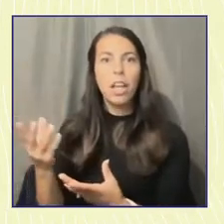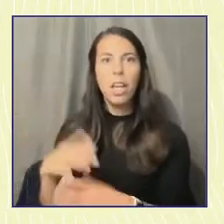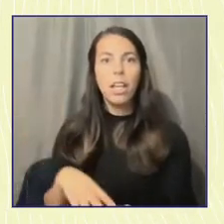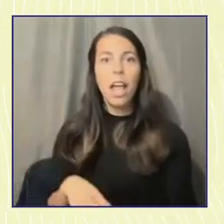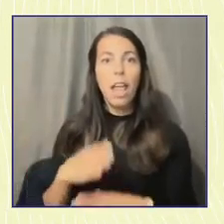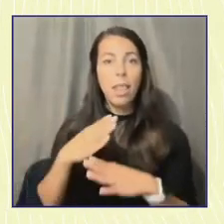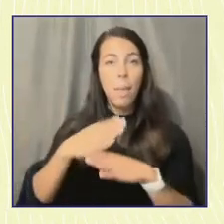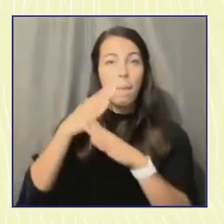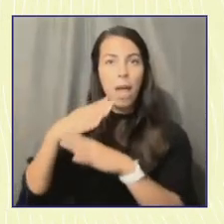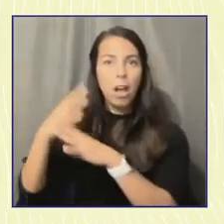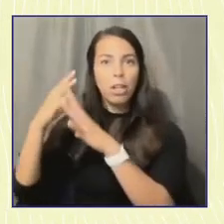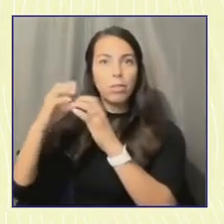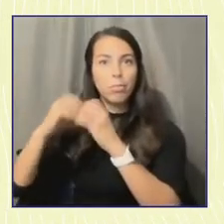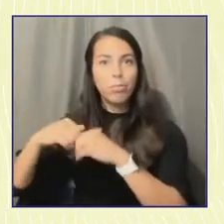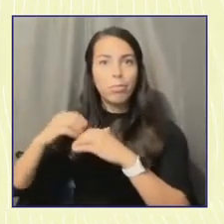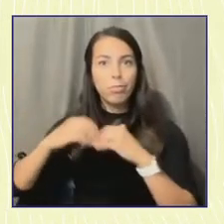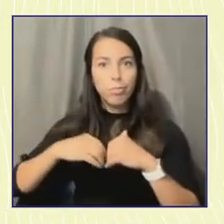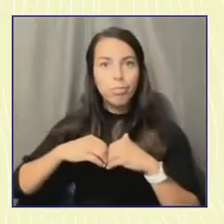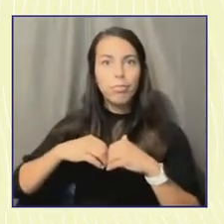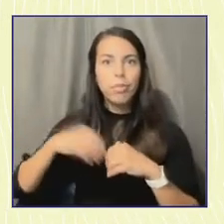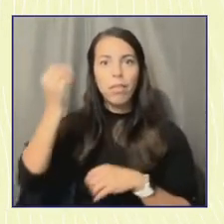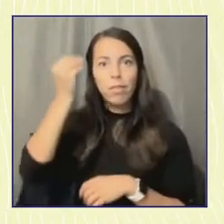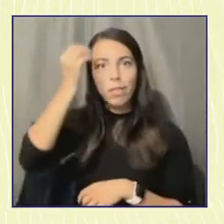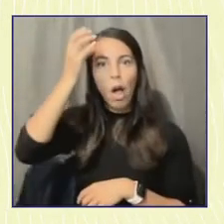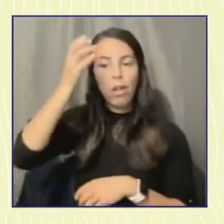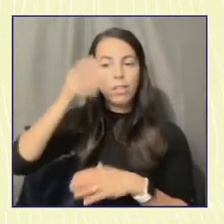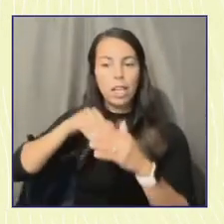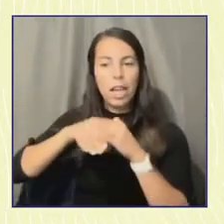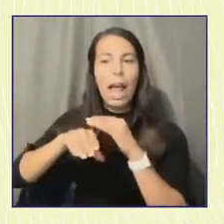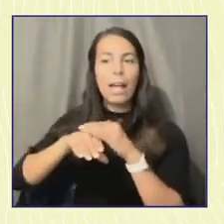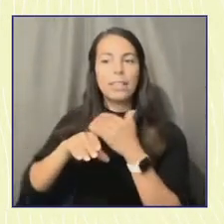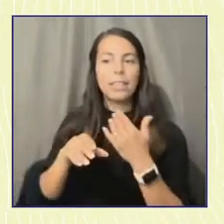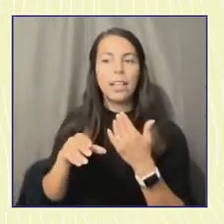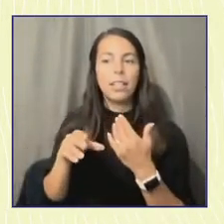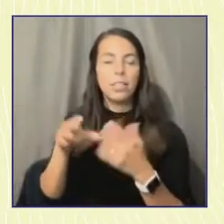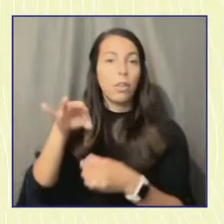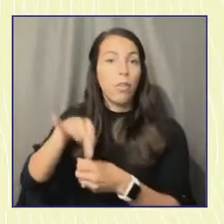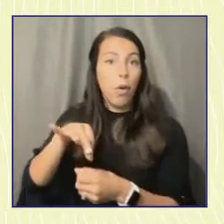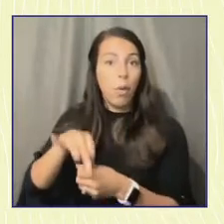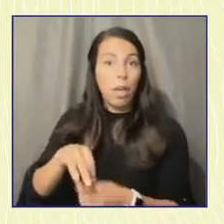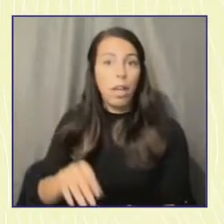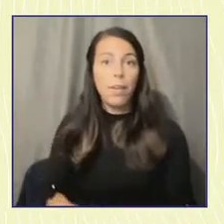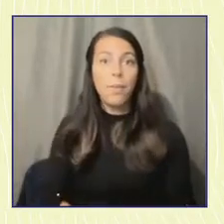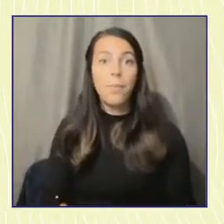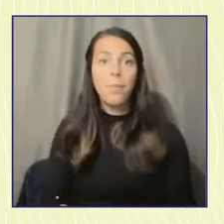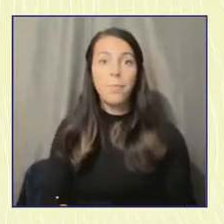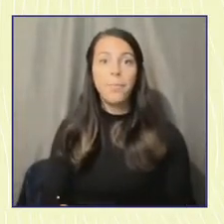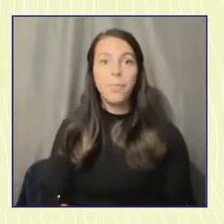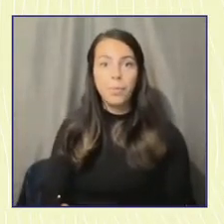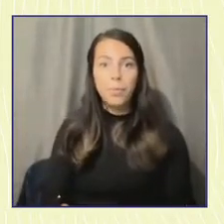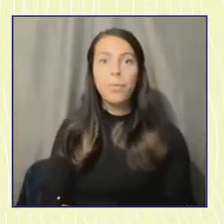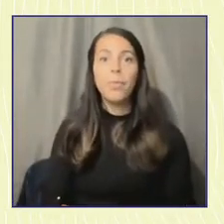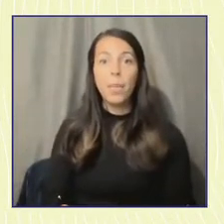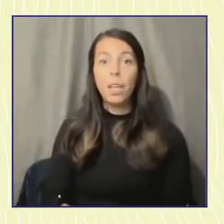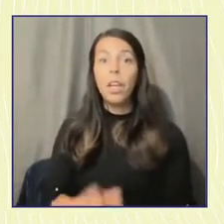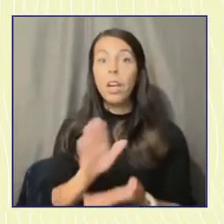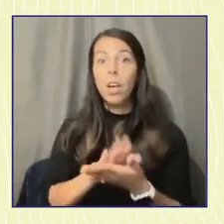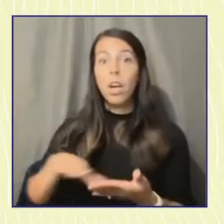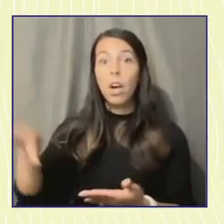of knowledge and access to voting. College is a perfect place